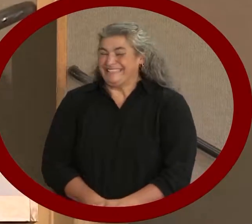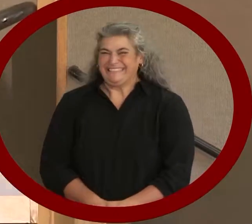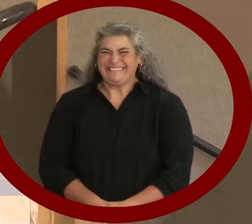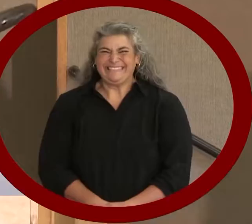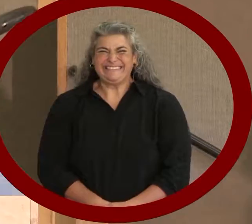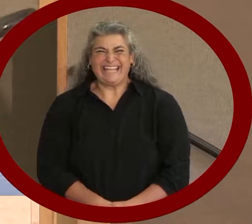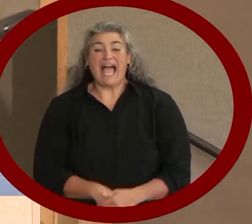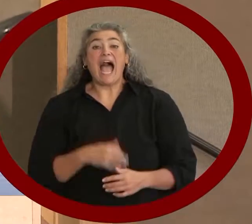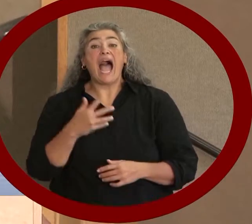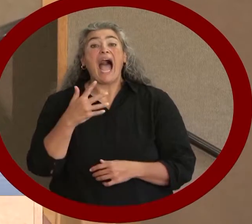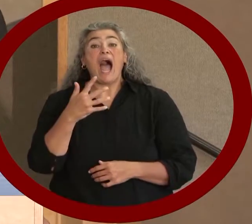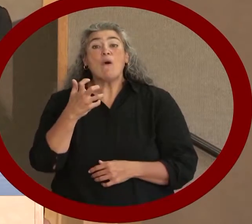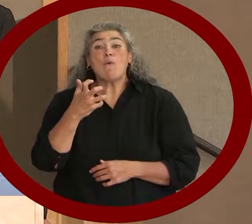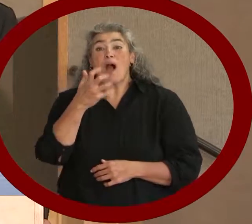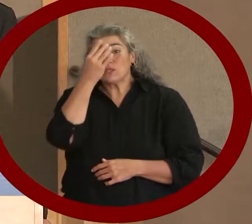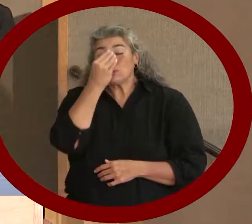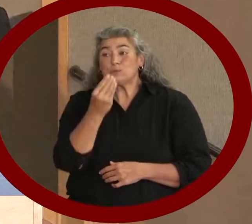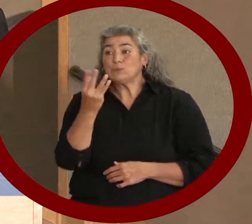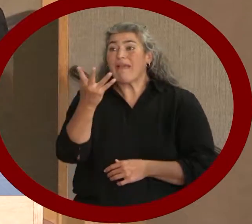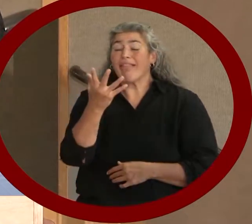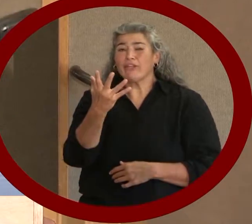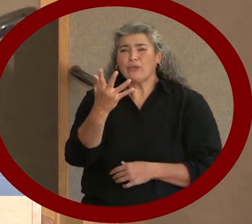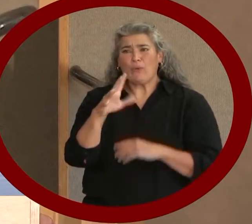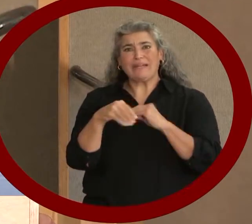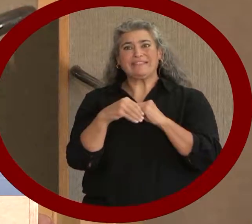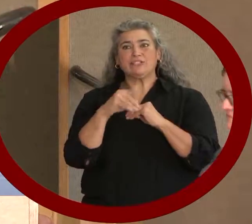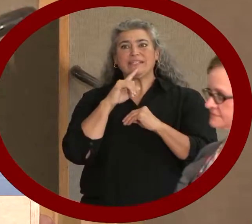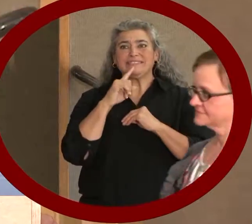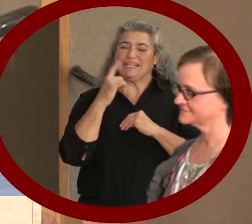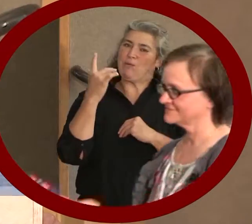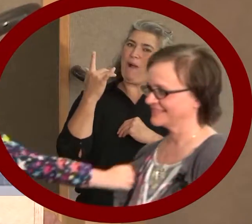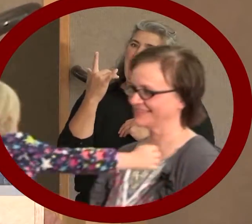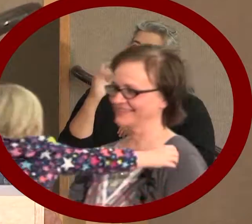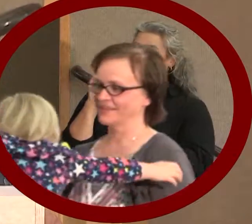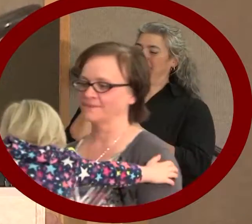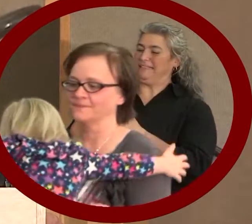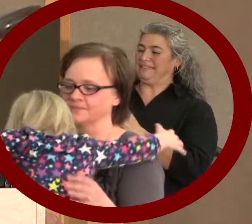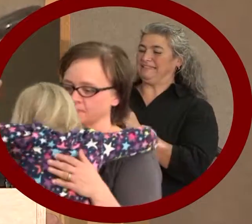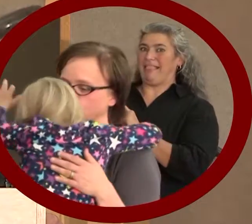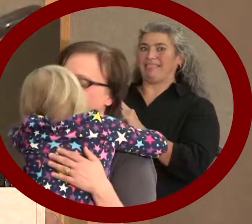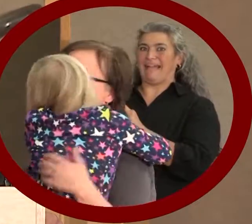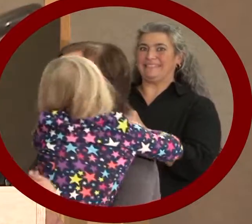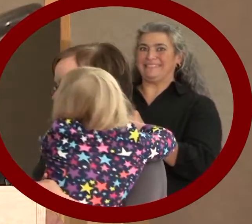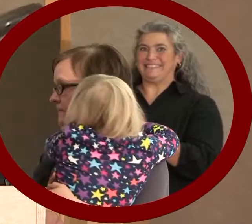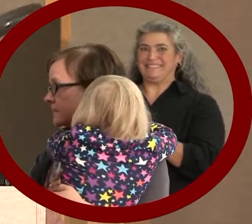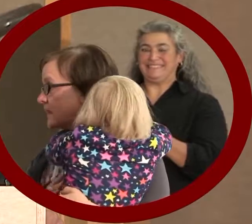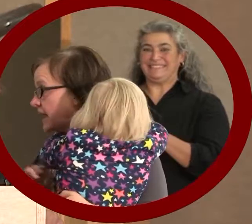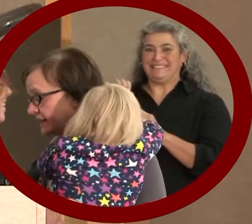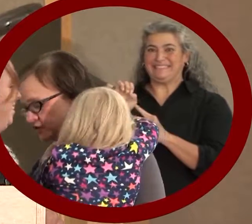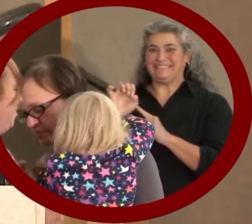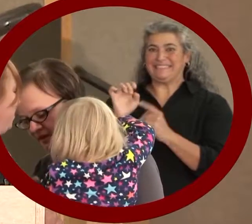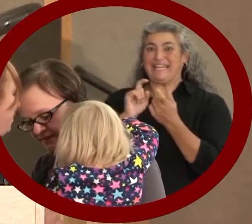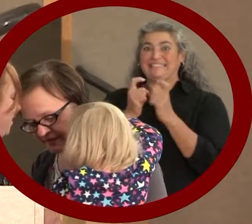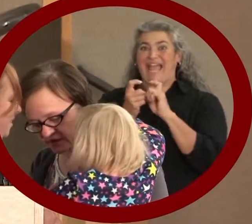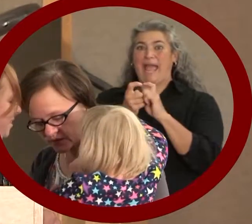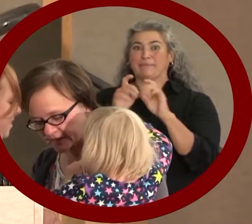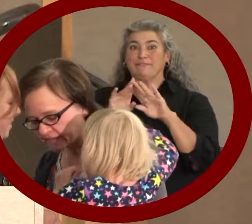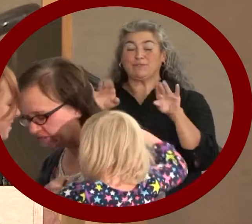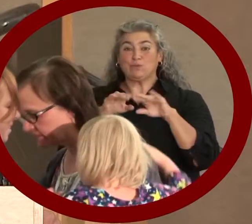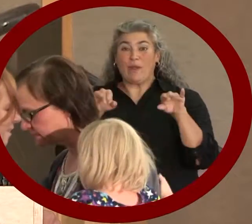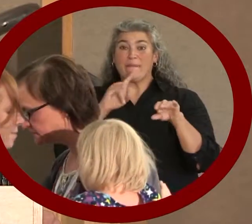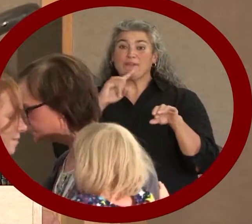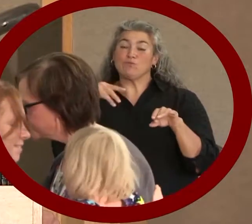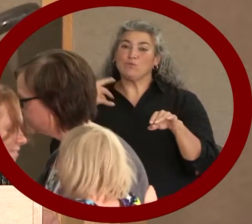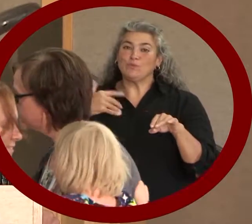I want to say additionally, it's easy to see why SLICE Adaptive Swim has endured. It embraces the spirit and